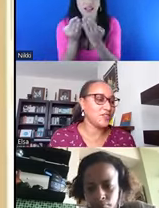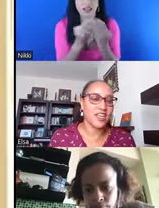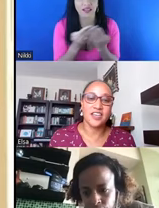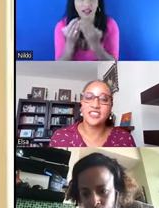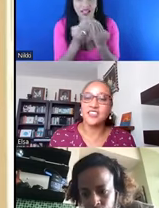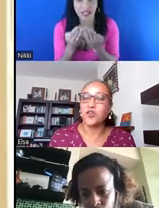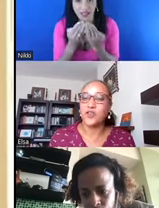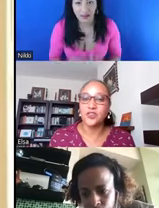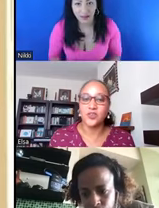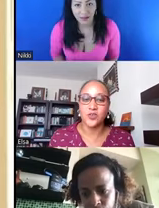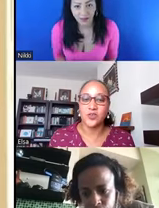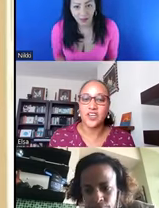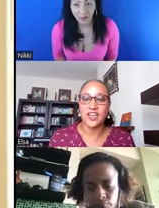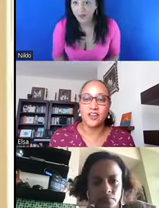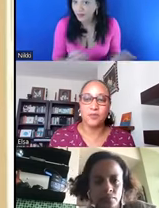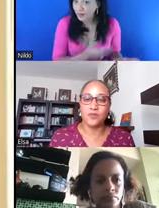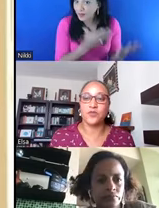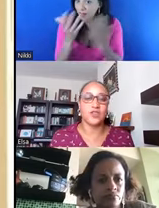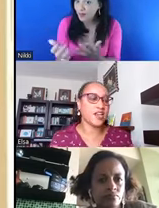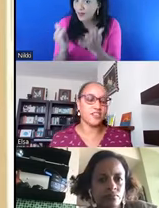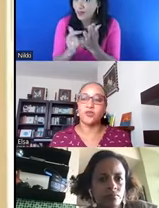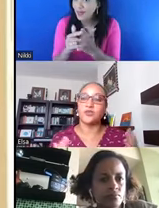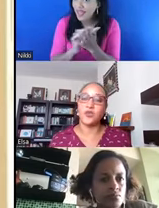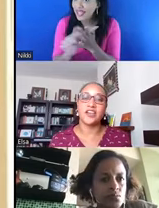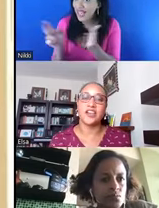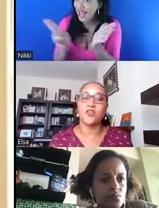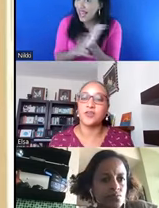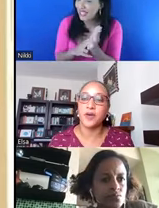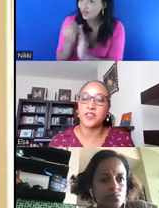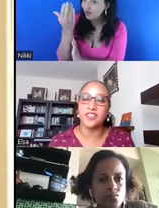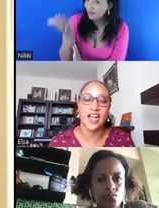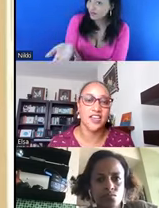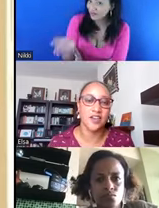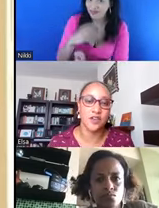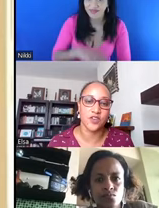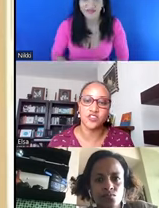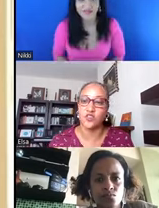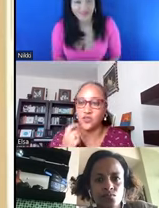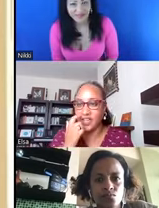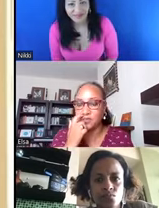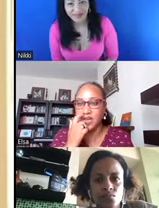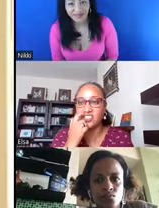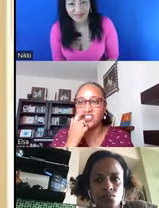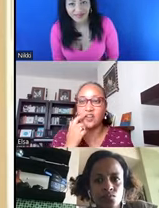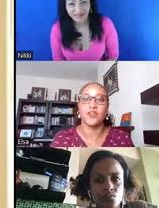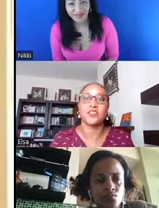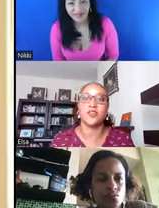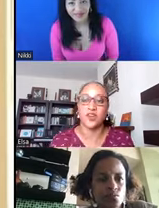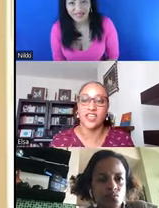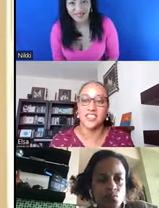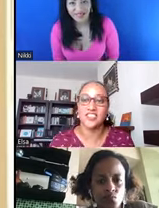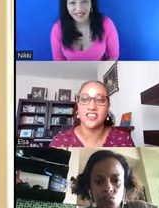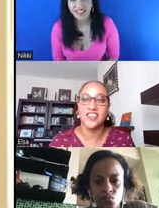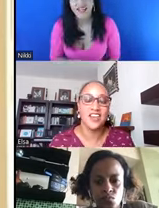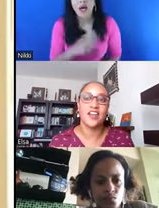So soon, over to you. Like, you know, we heard a lot about the academic version of explanation about